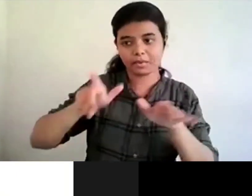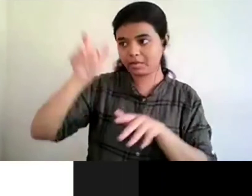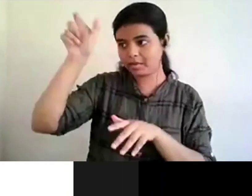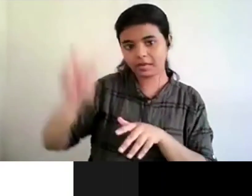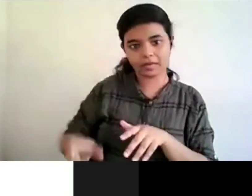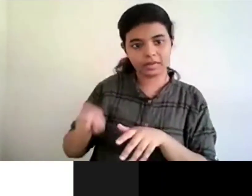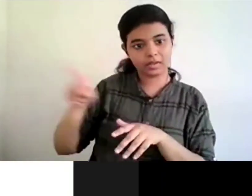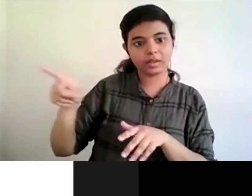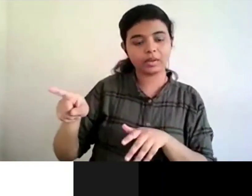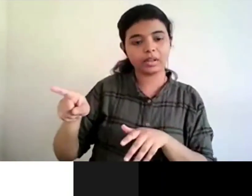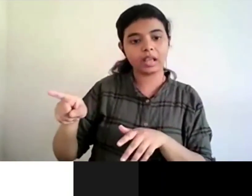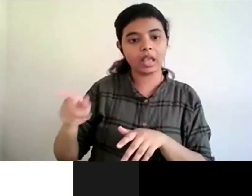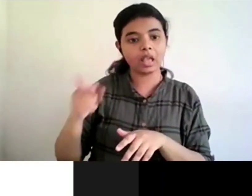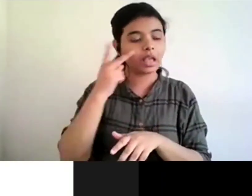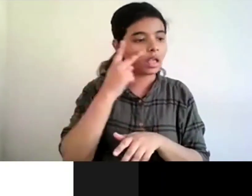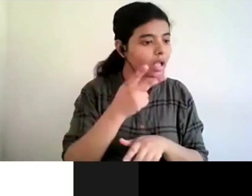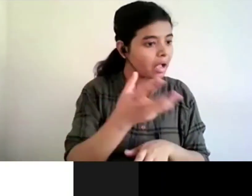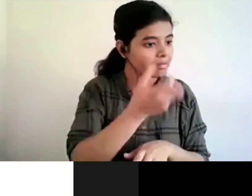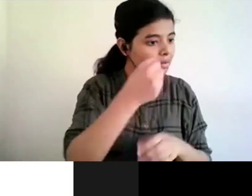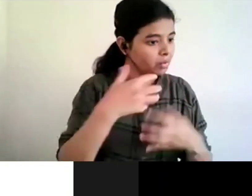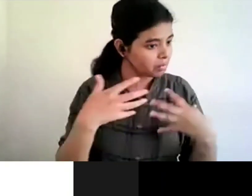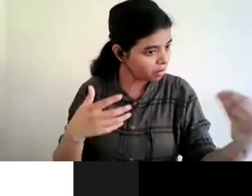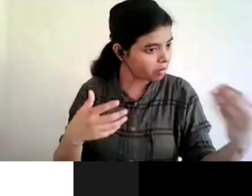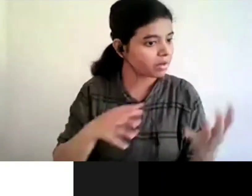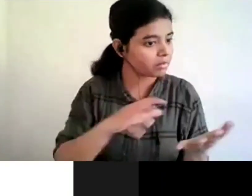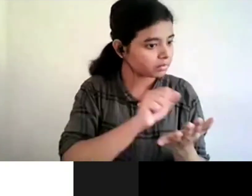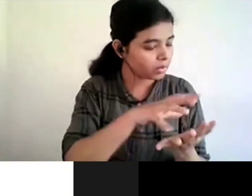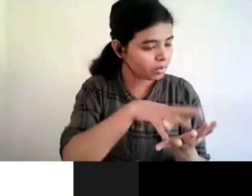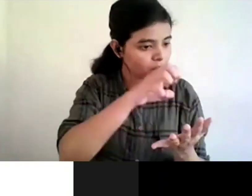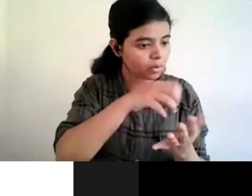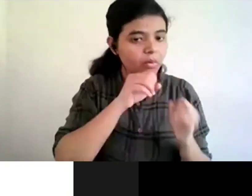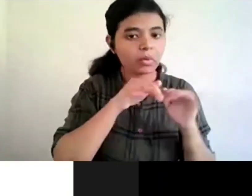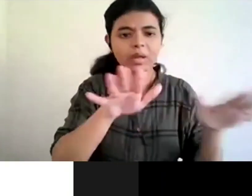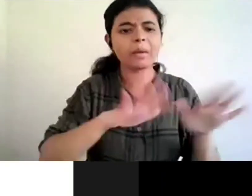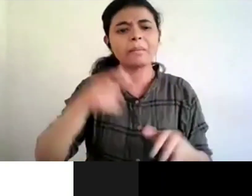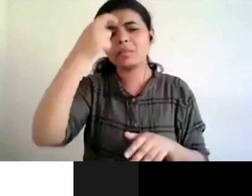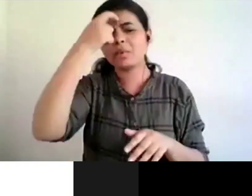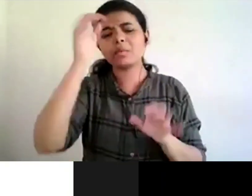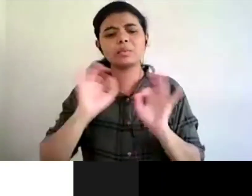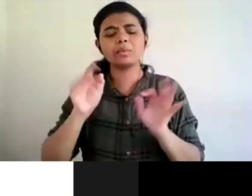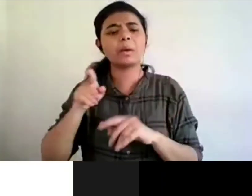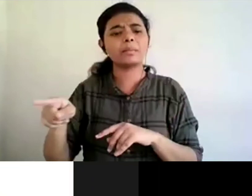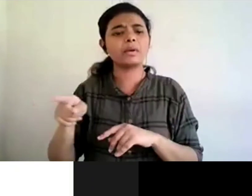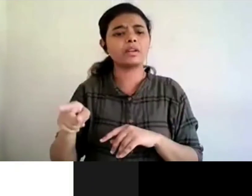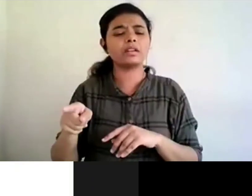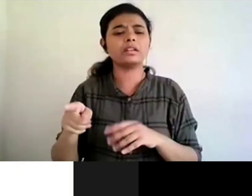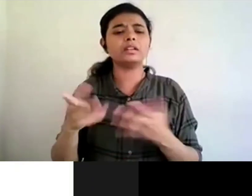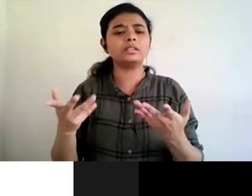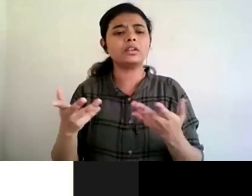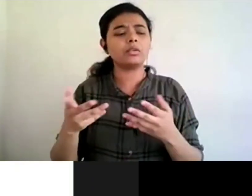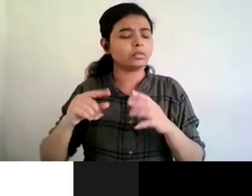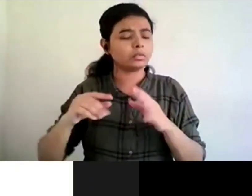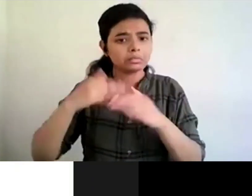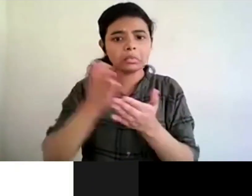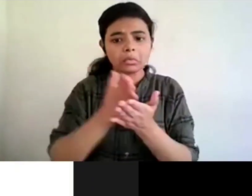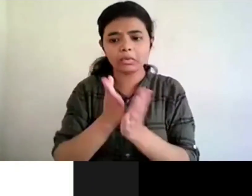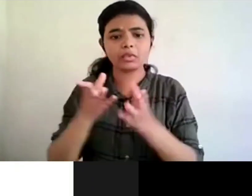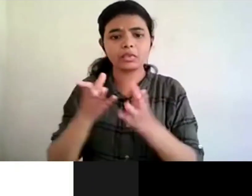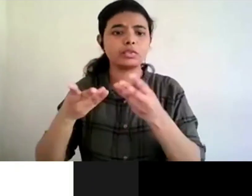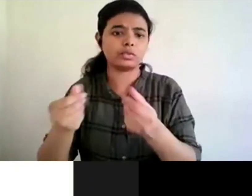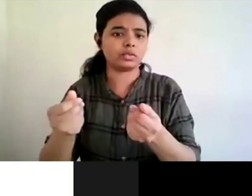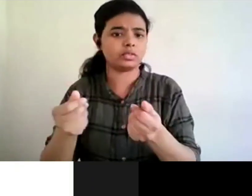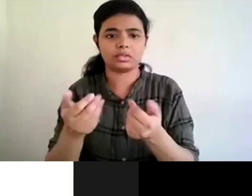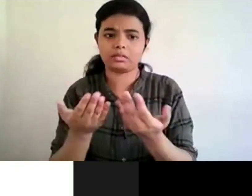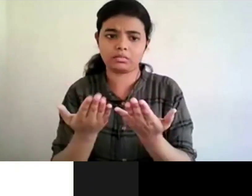issues related to uh acknowledging the problem and committing for the solution so they they